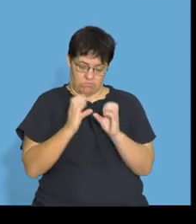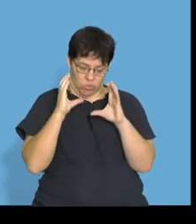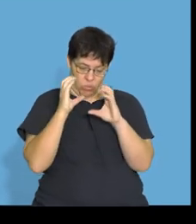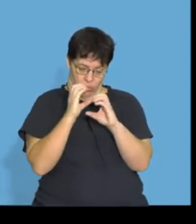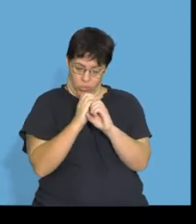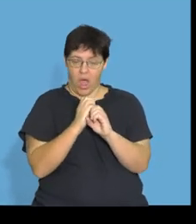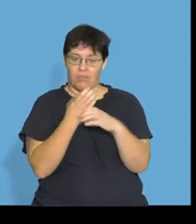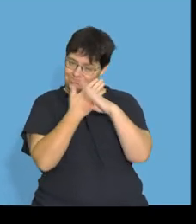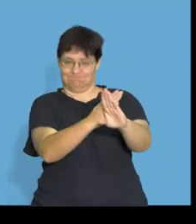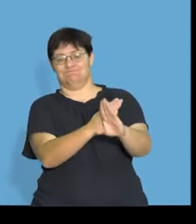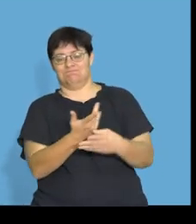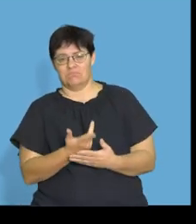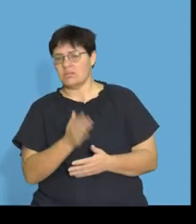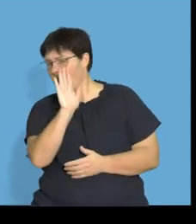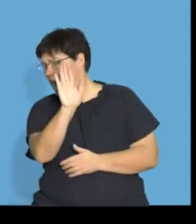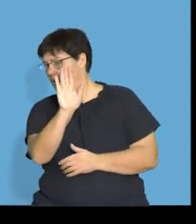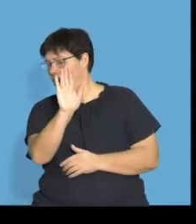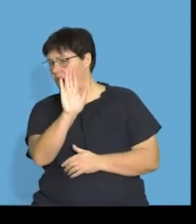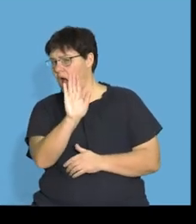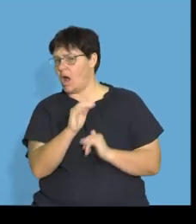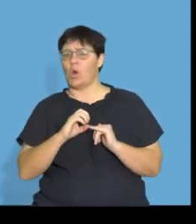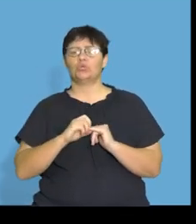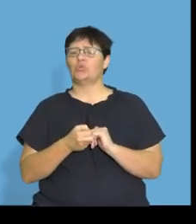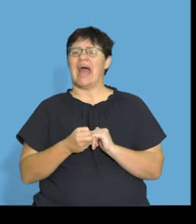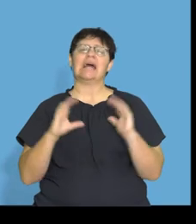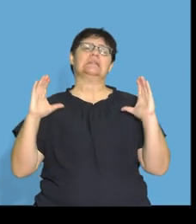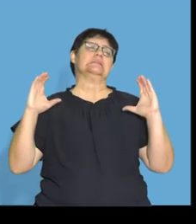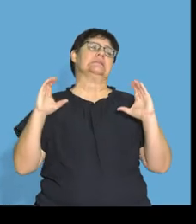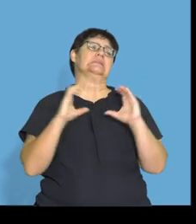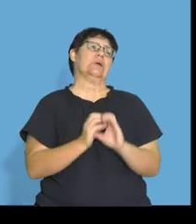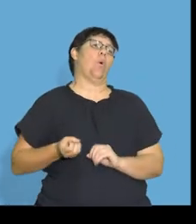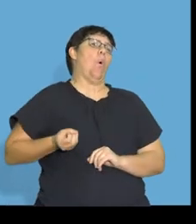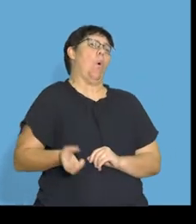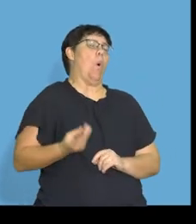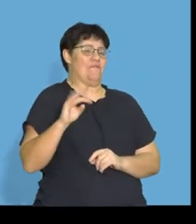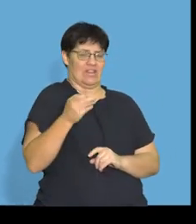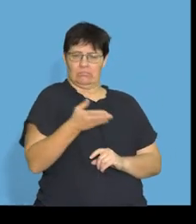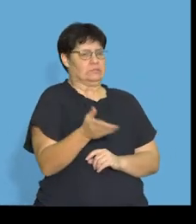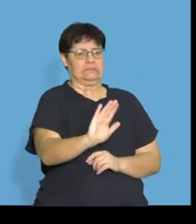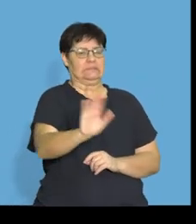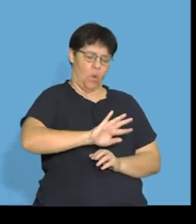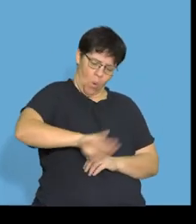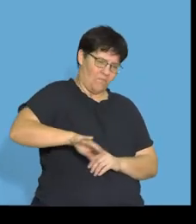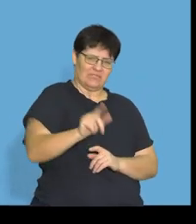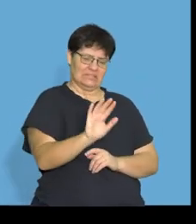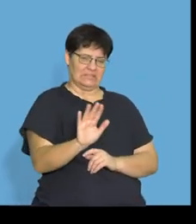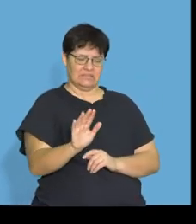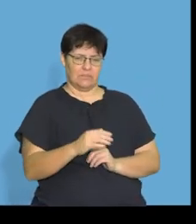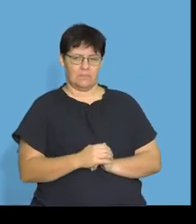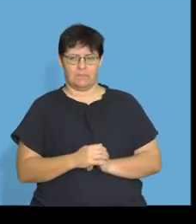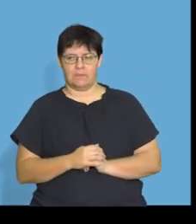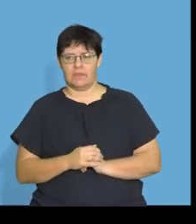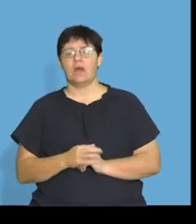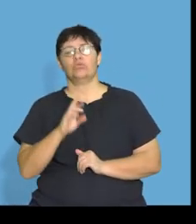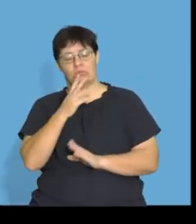that from happening, okay? So it says, listen here, guys, all right, let's try not to deposit all the fat there. You